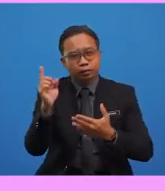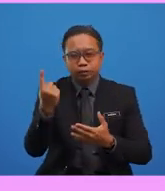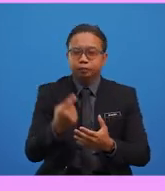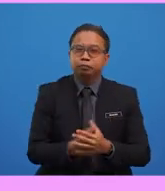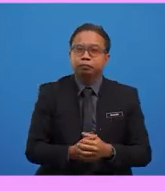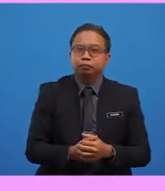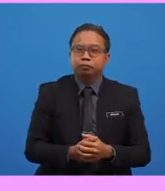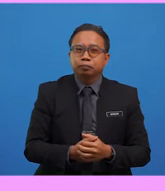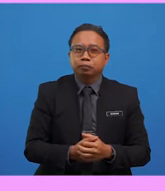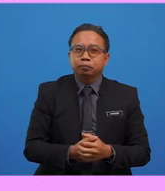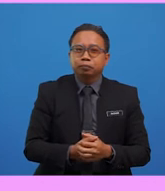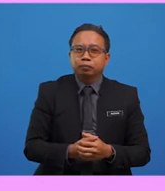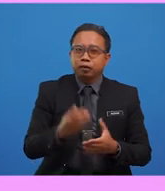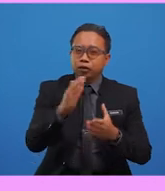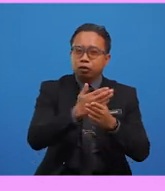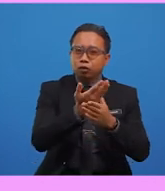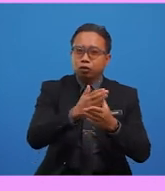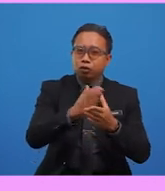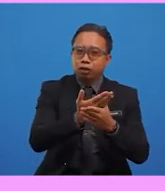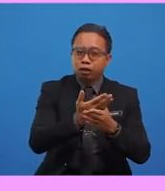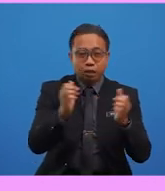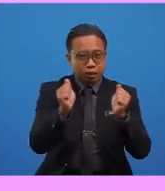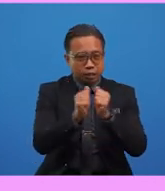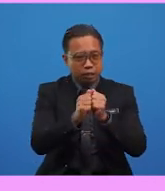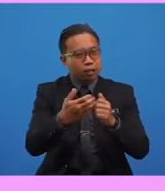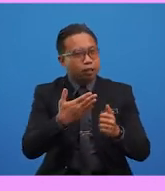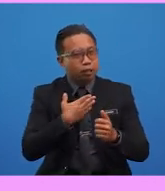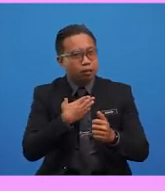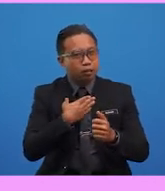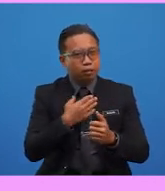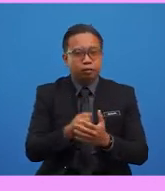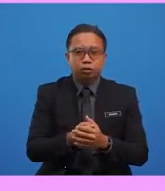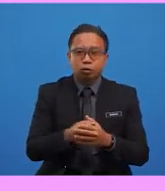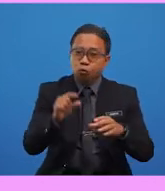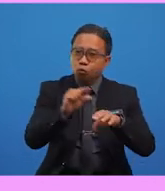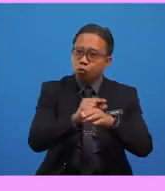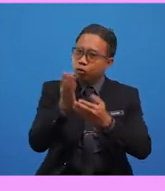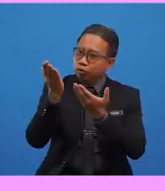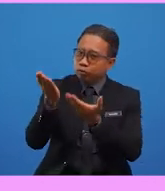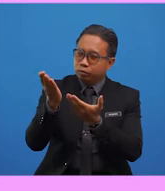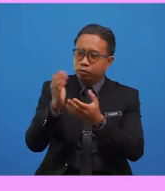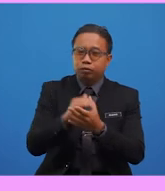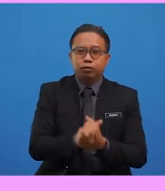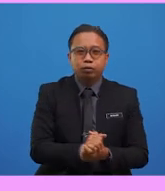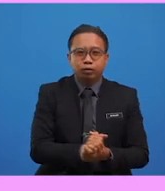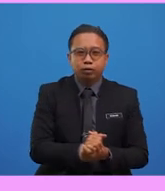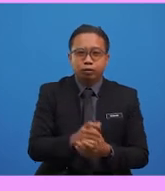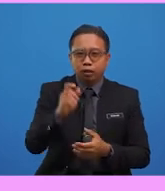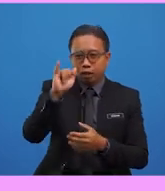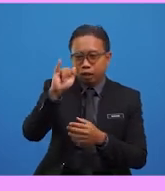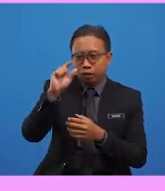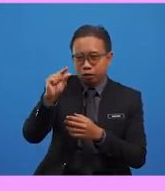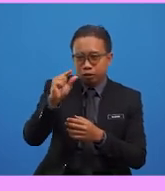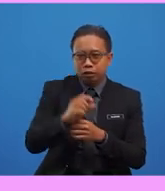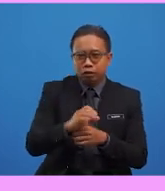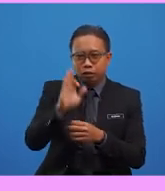share your artwork with us on any social media platform such as Instagram, Facebook, and